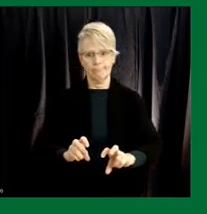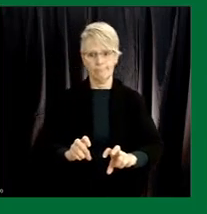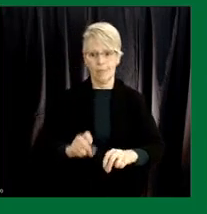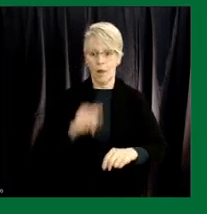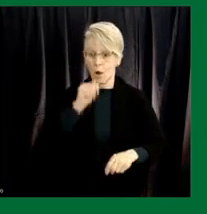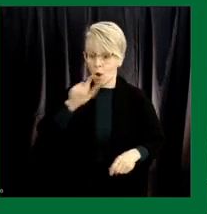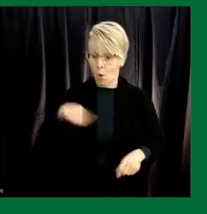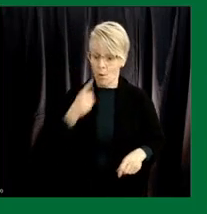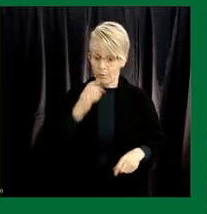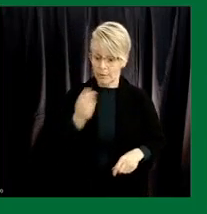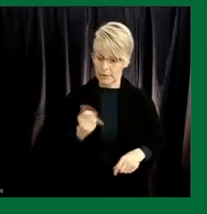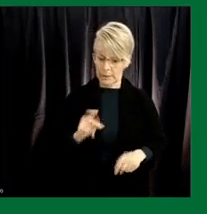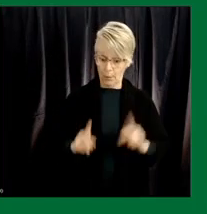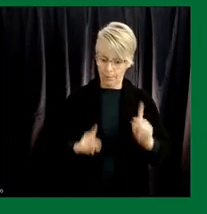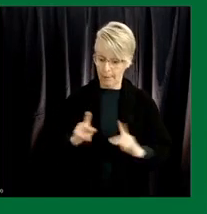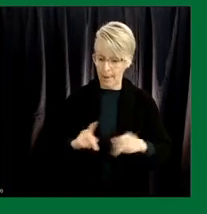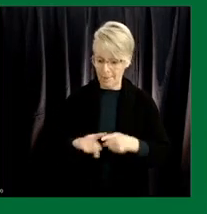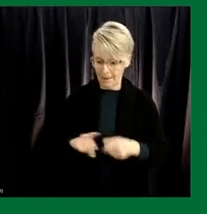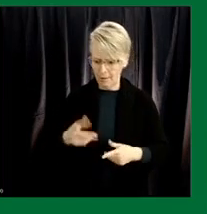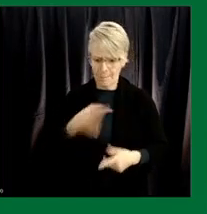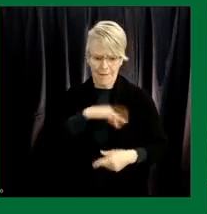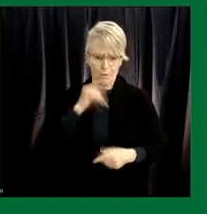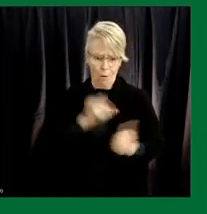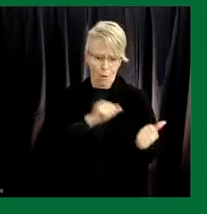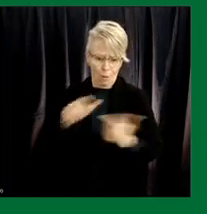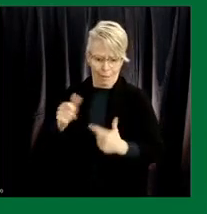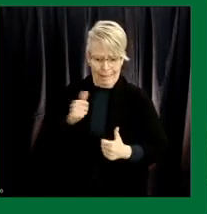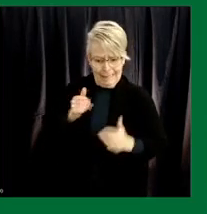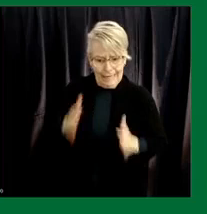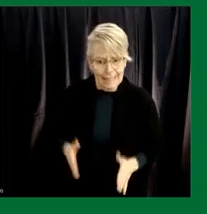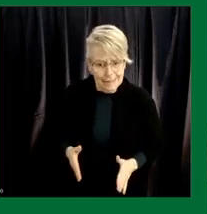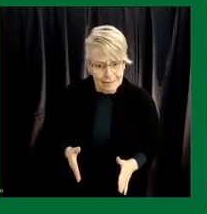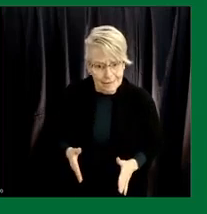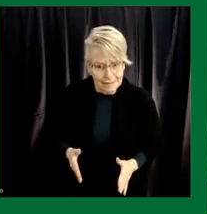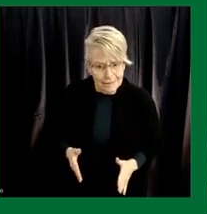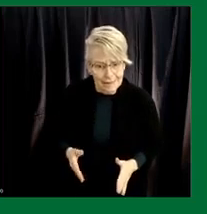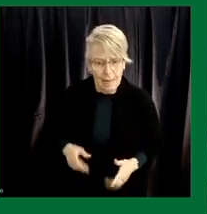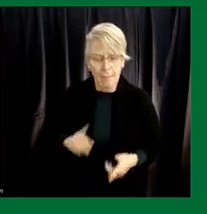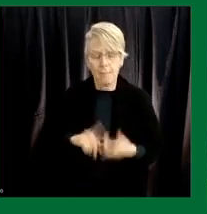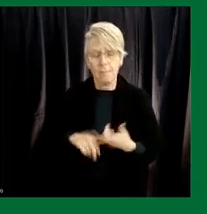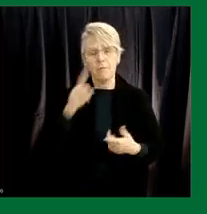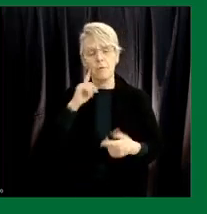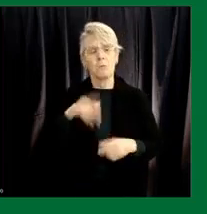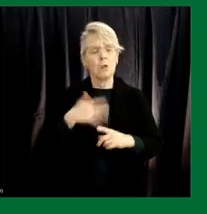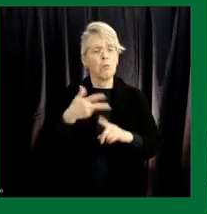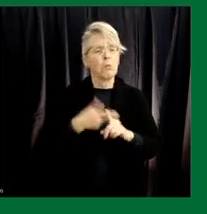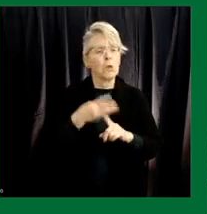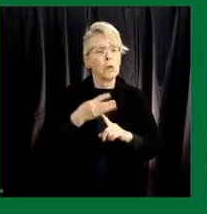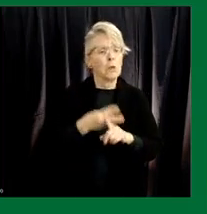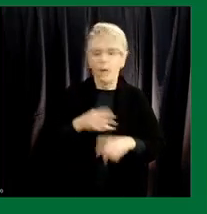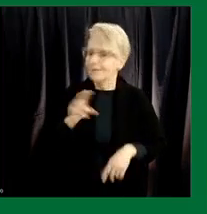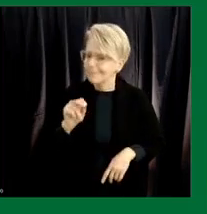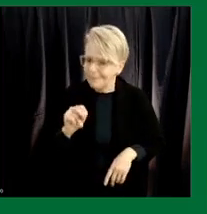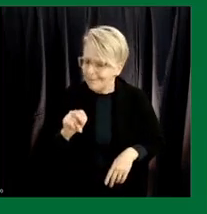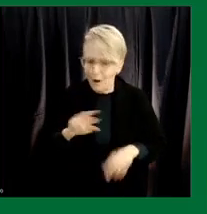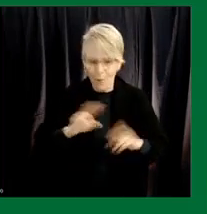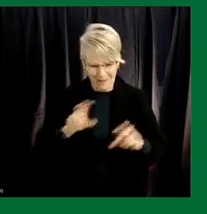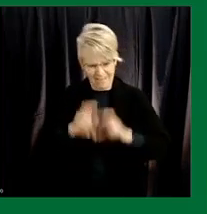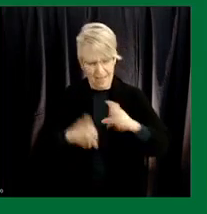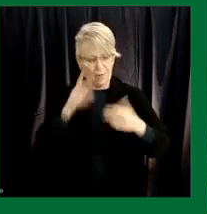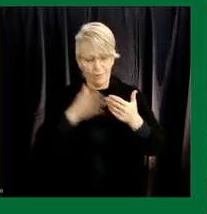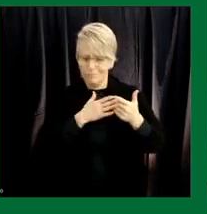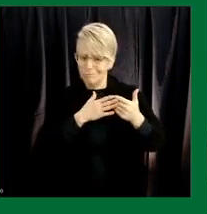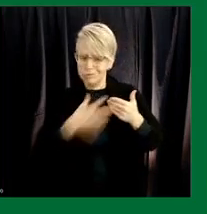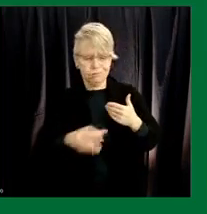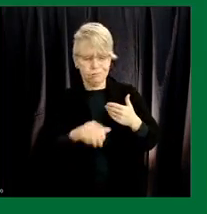of saskatchewan but the people of canada an investment not just uh for the next three to six months but an investment for the next number of decades